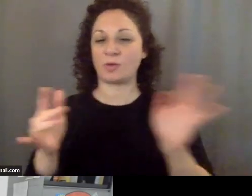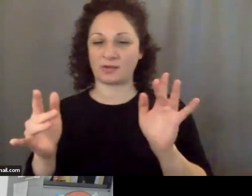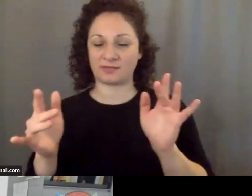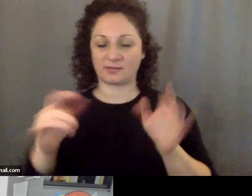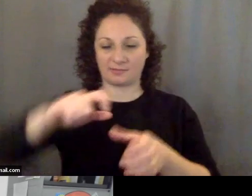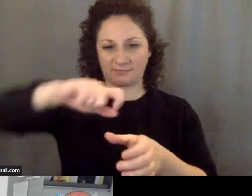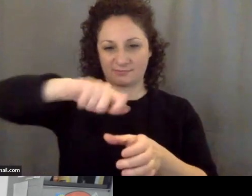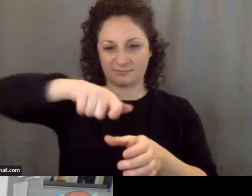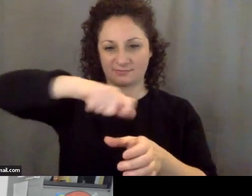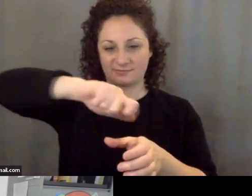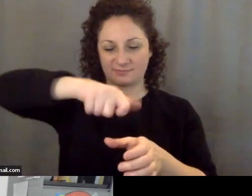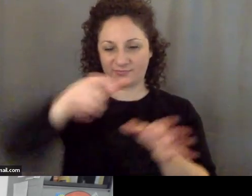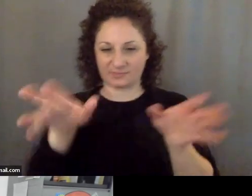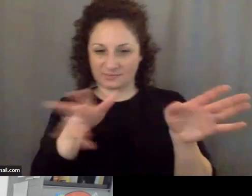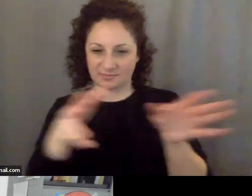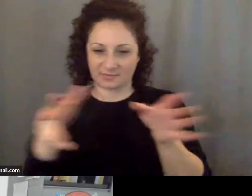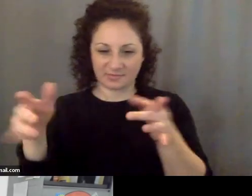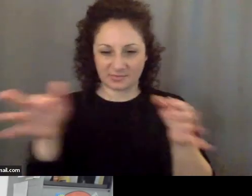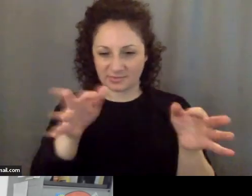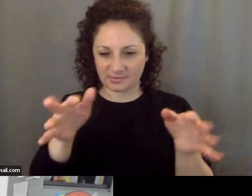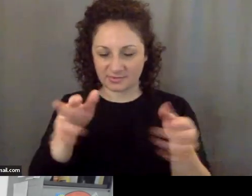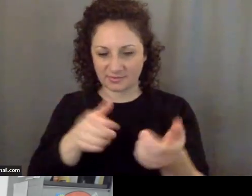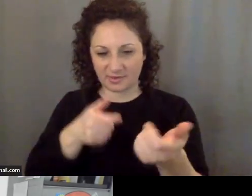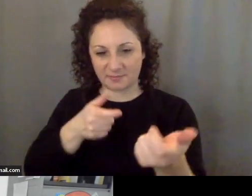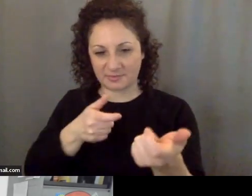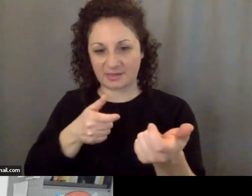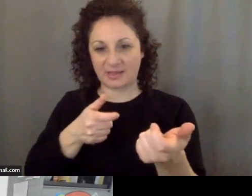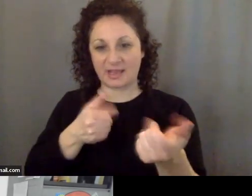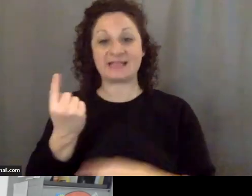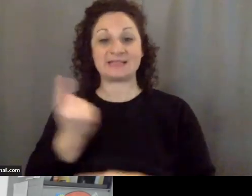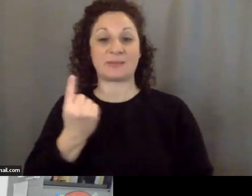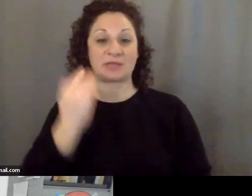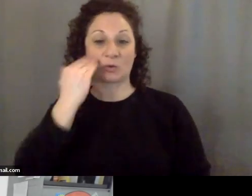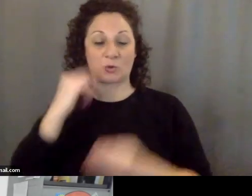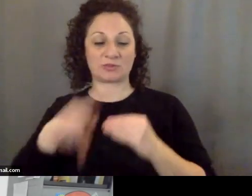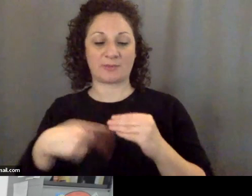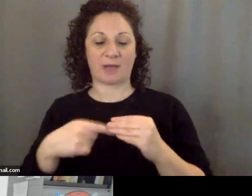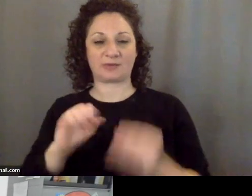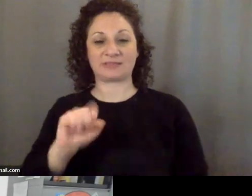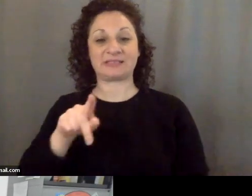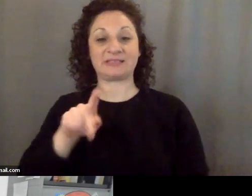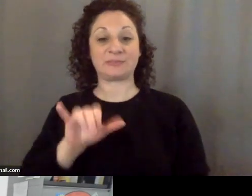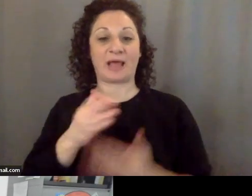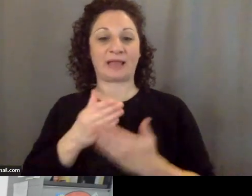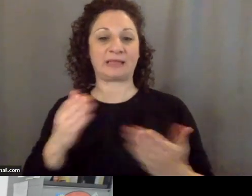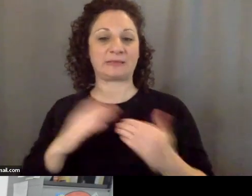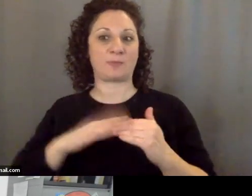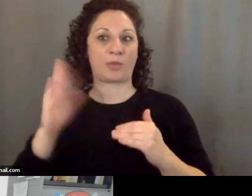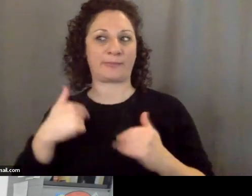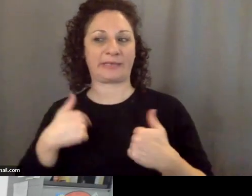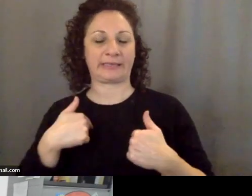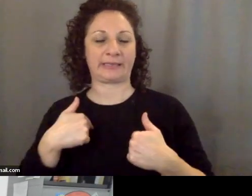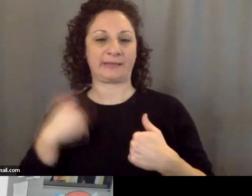consideration and as somebody who knows about spy things more than I do said these